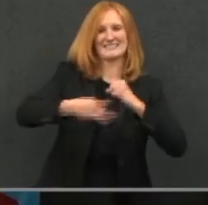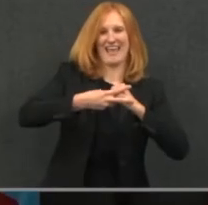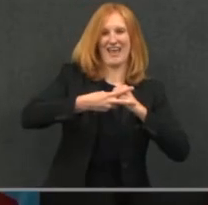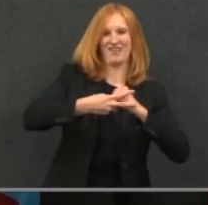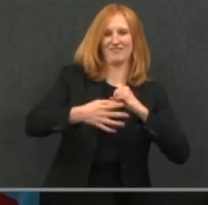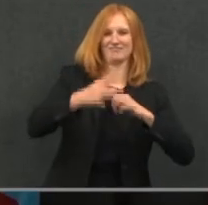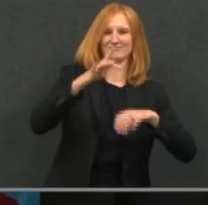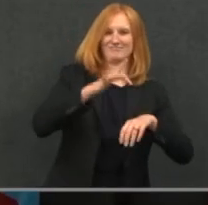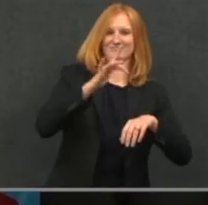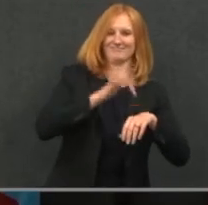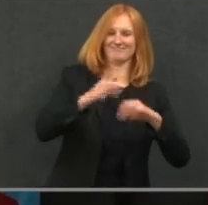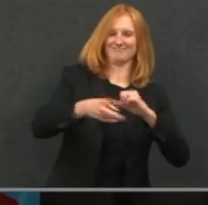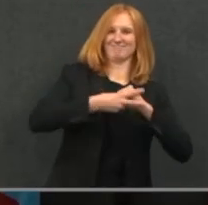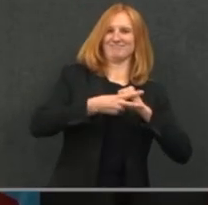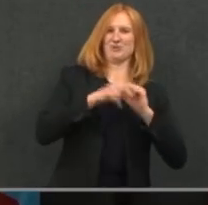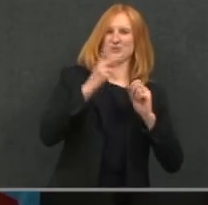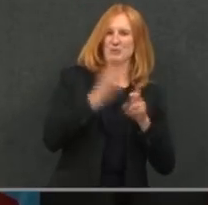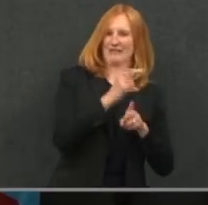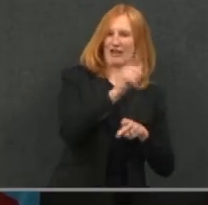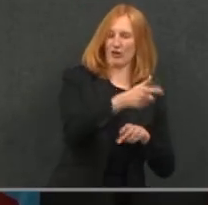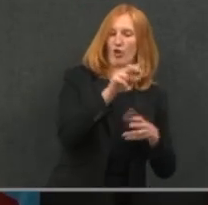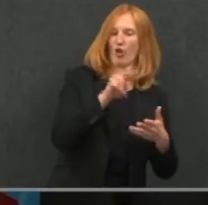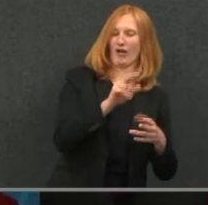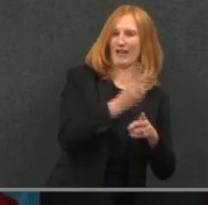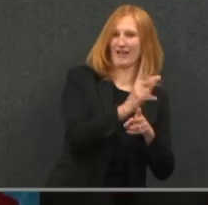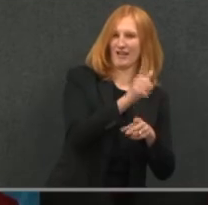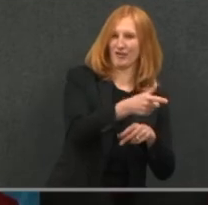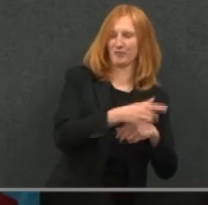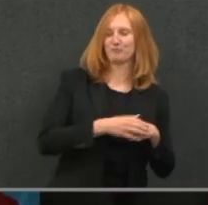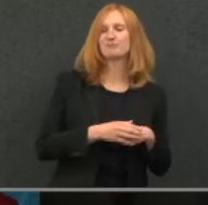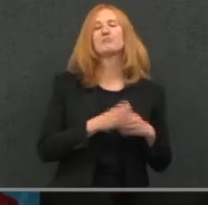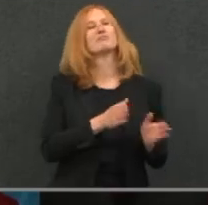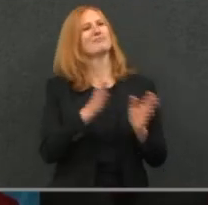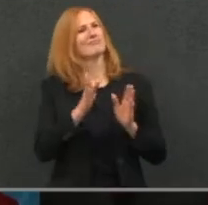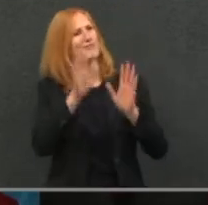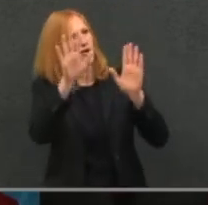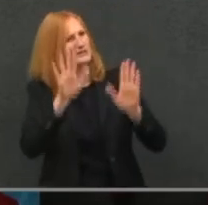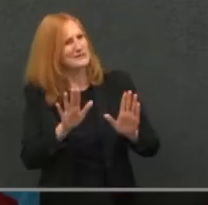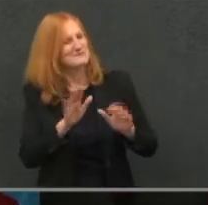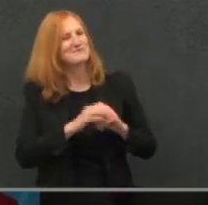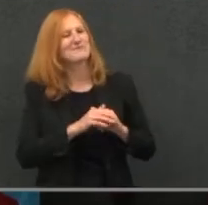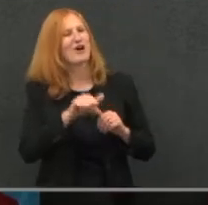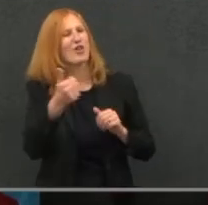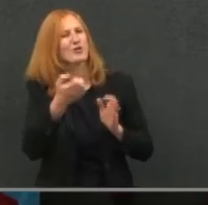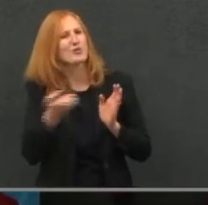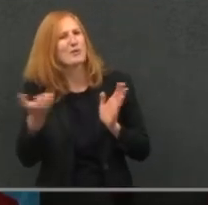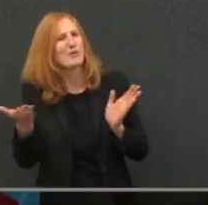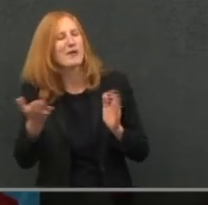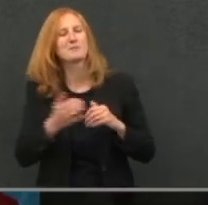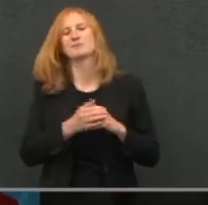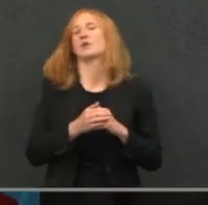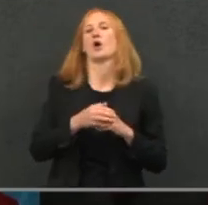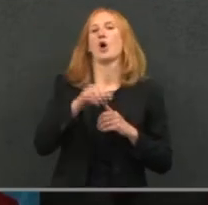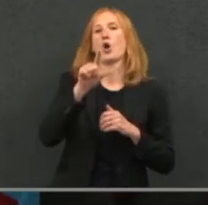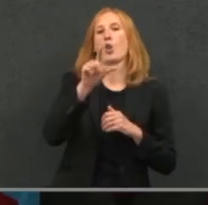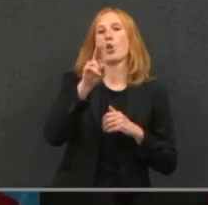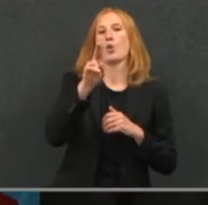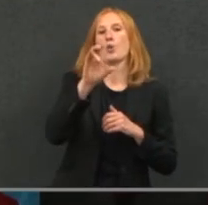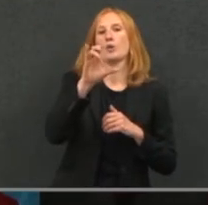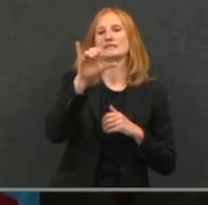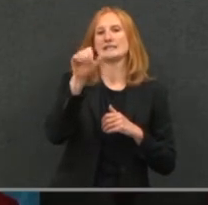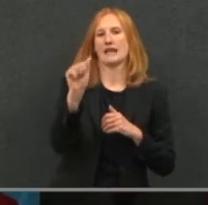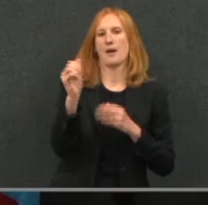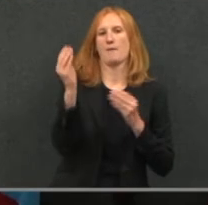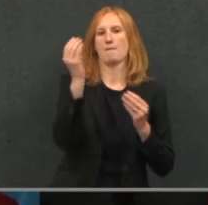That's really cool. It is. All right. And then we have some other devices. So, have right over here. Yep. So, that is the Lucia. That is a